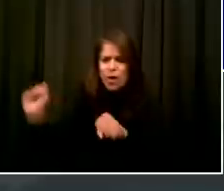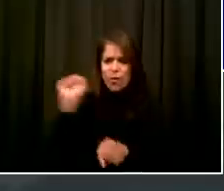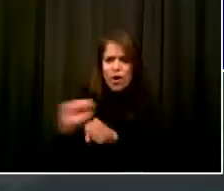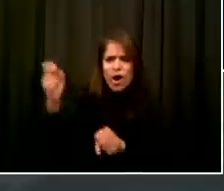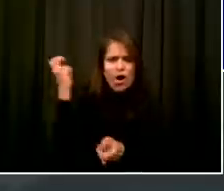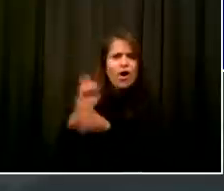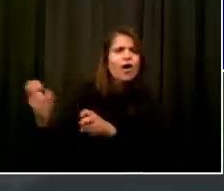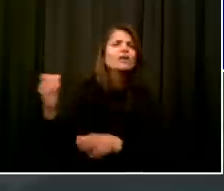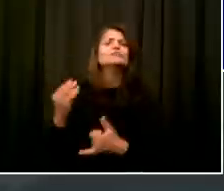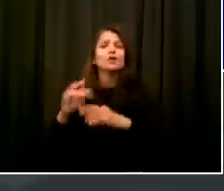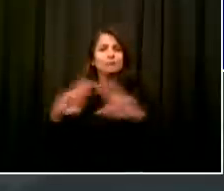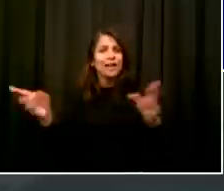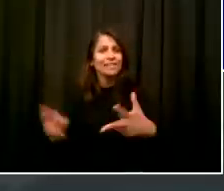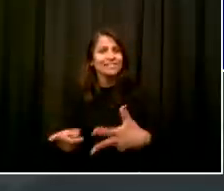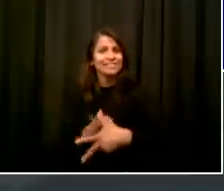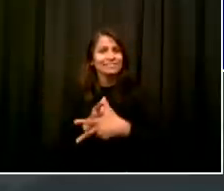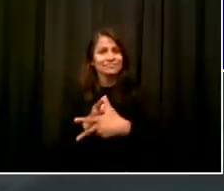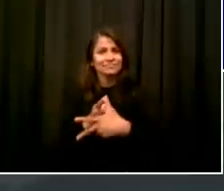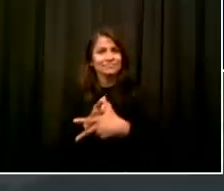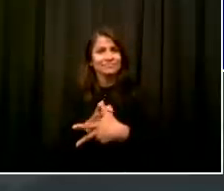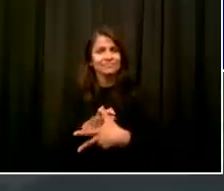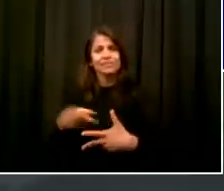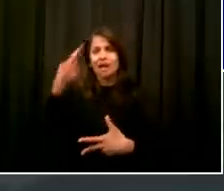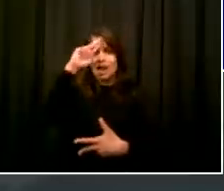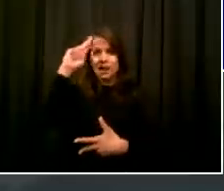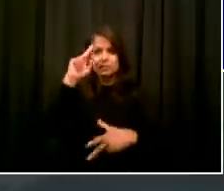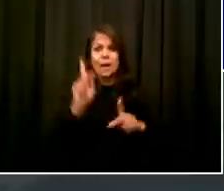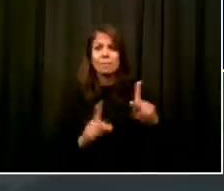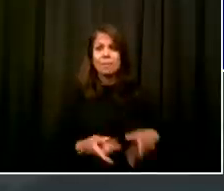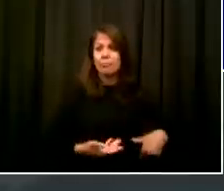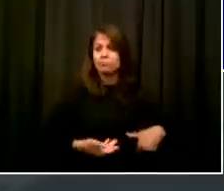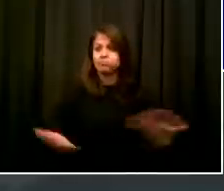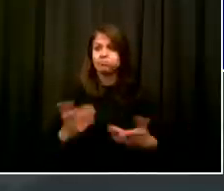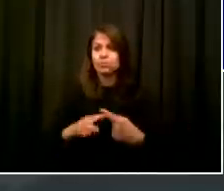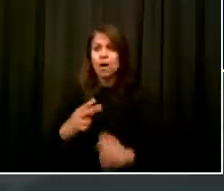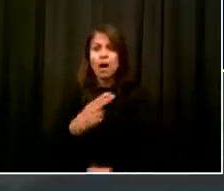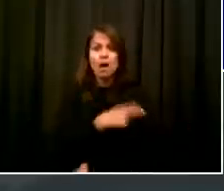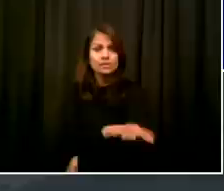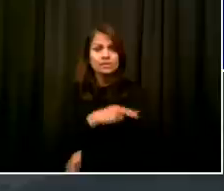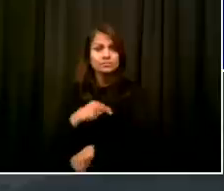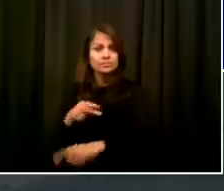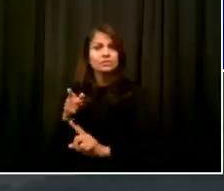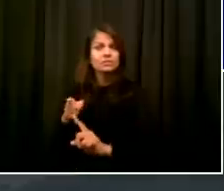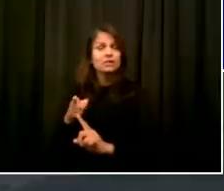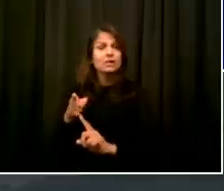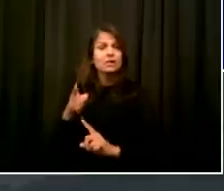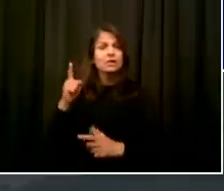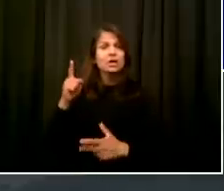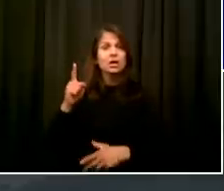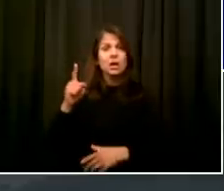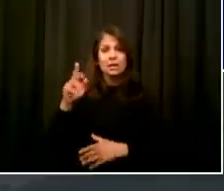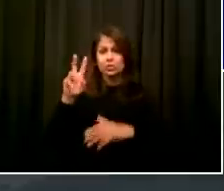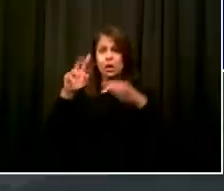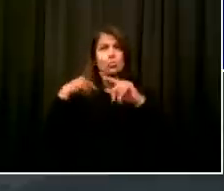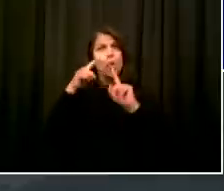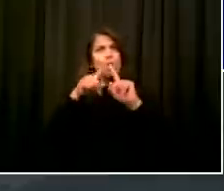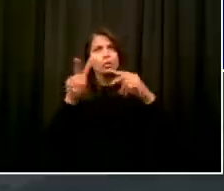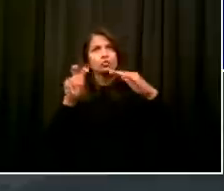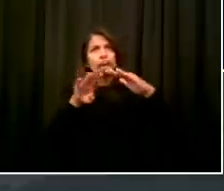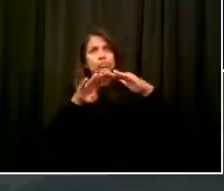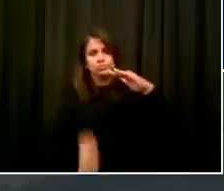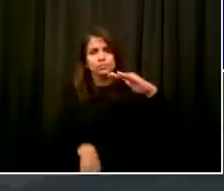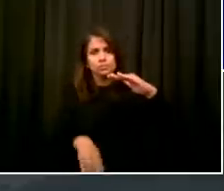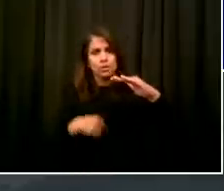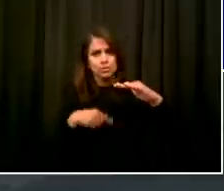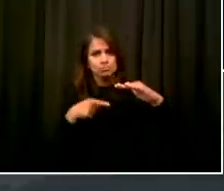the daily number of people admitted to hospitals for suspected COVID-19 threshold of 200 patients and today that number is 59. Number